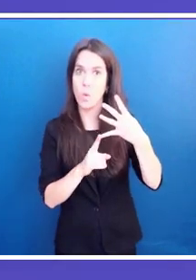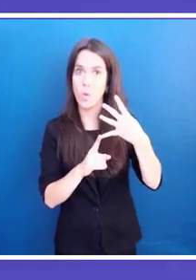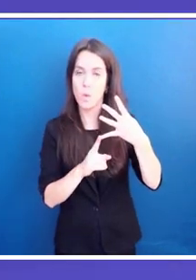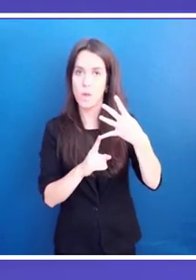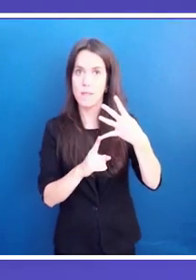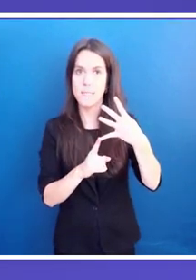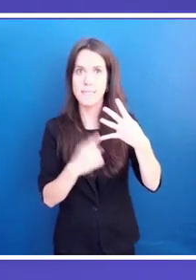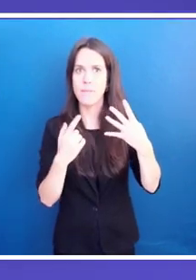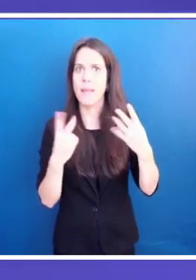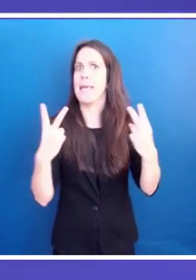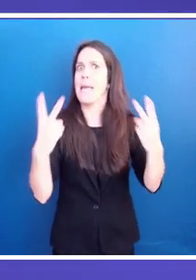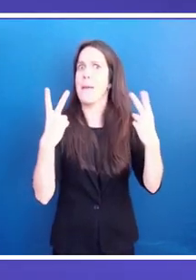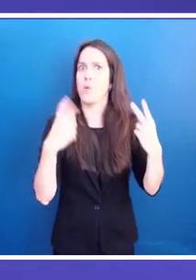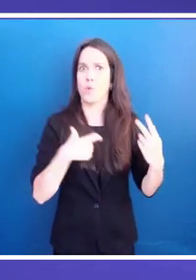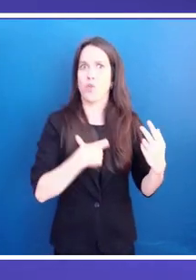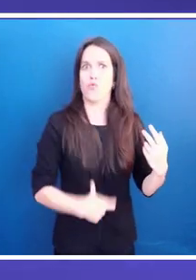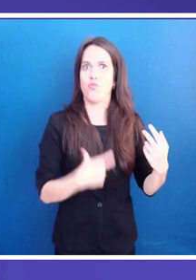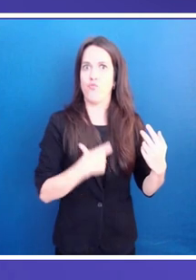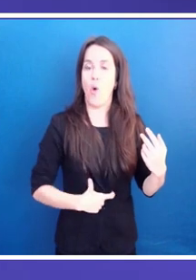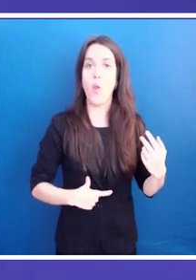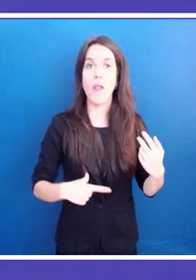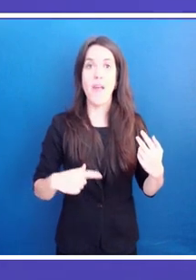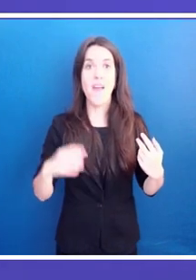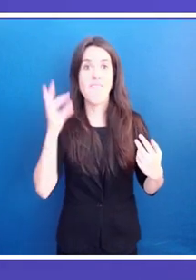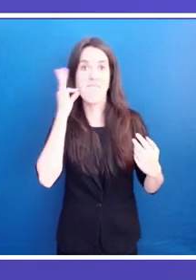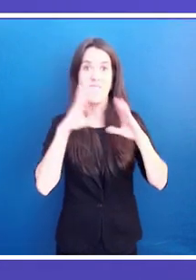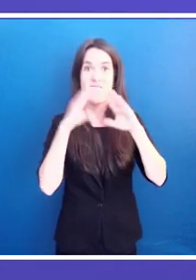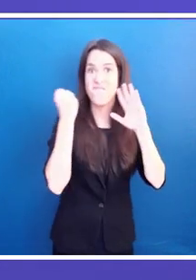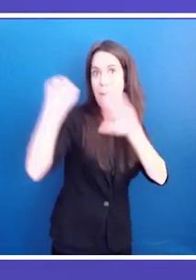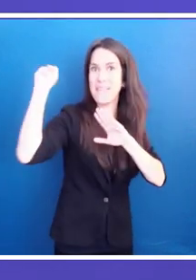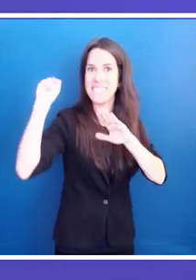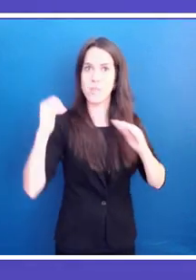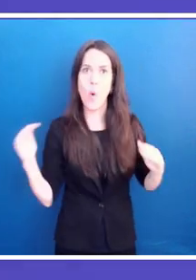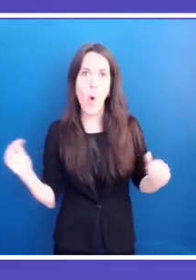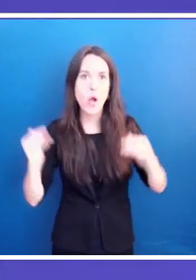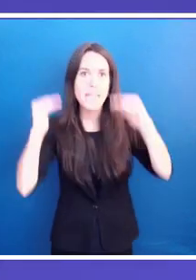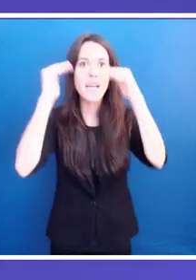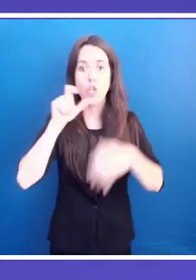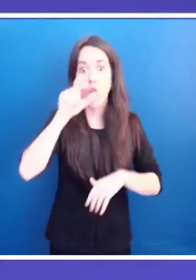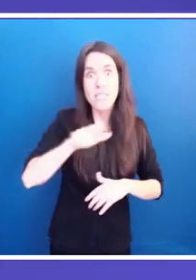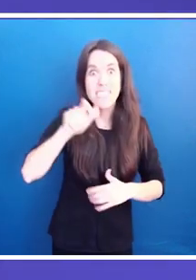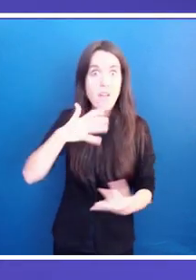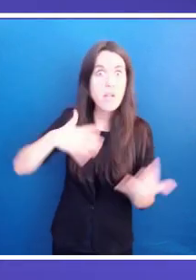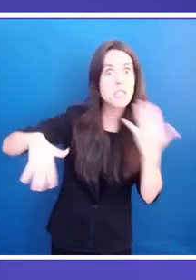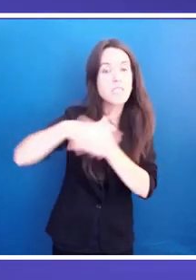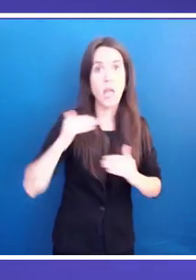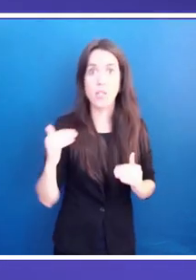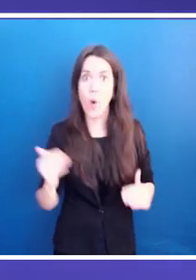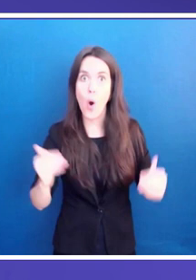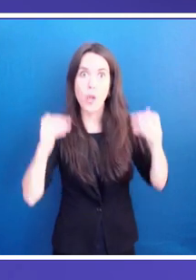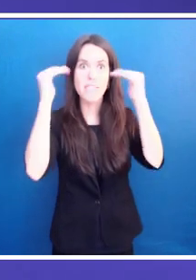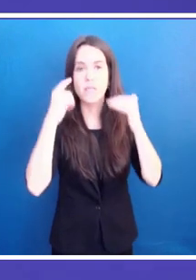played by feminist organizations and civil society organizations and providing directed assistance to